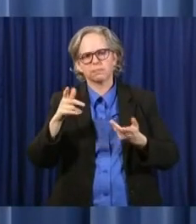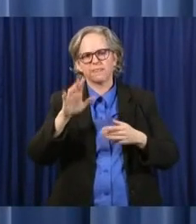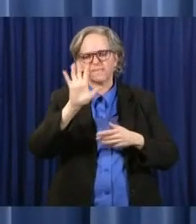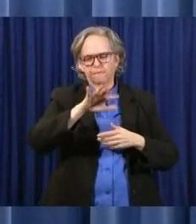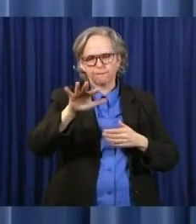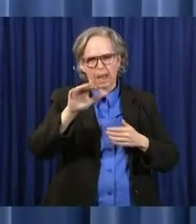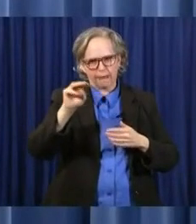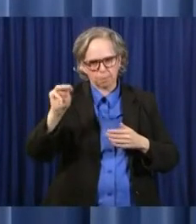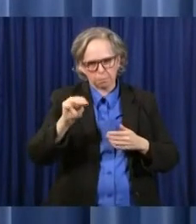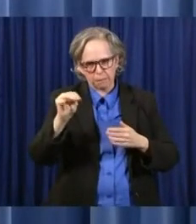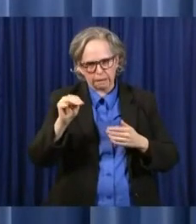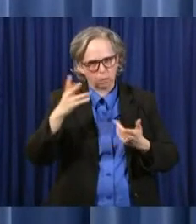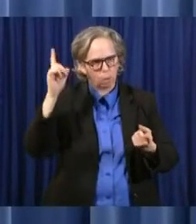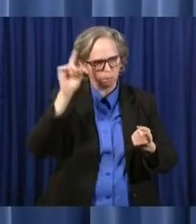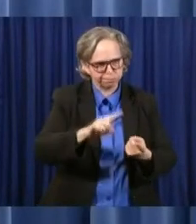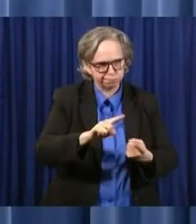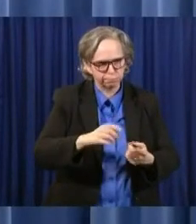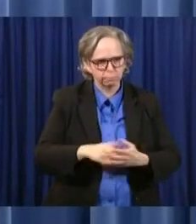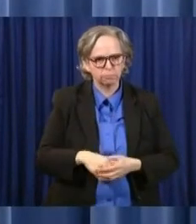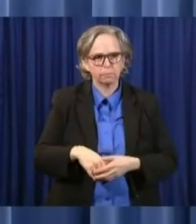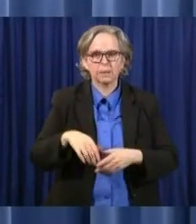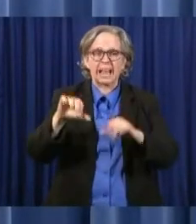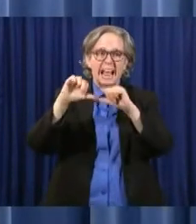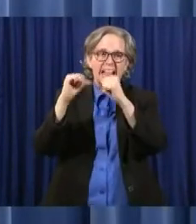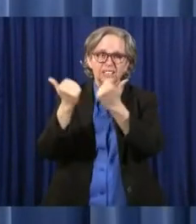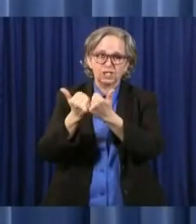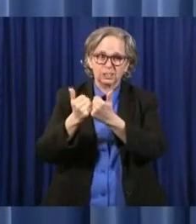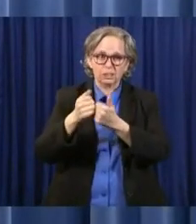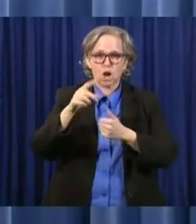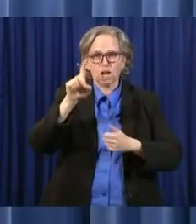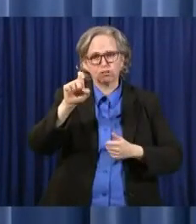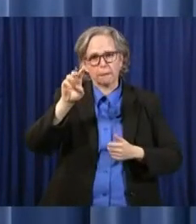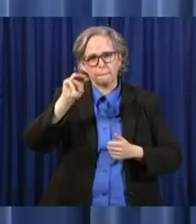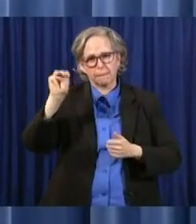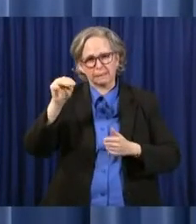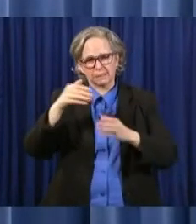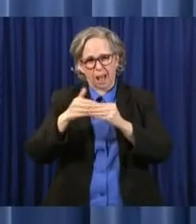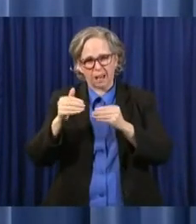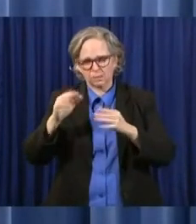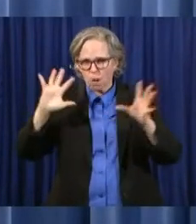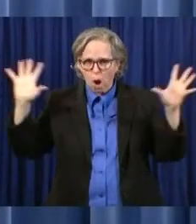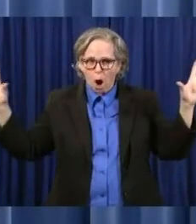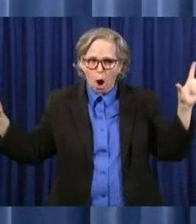agencies, $100 million. And that totals up to $775 million.